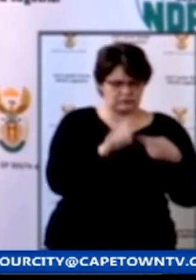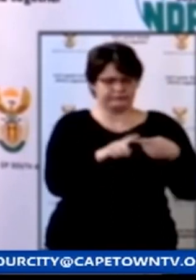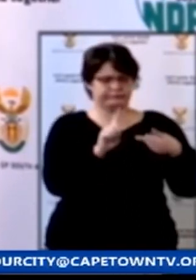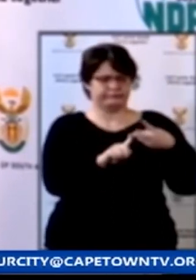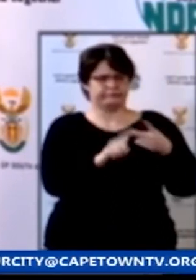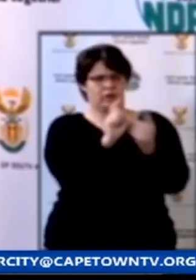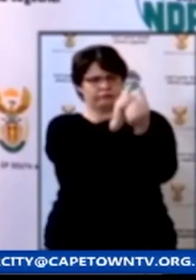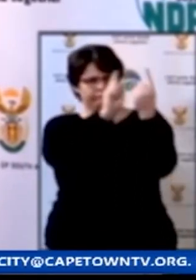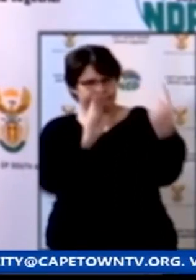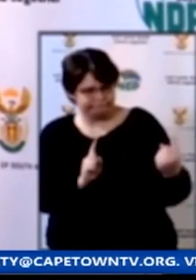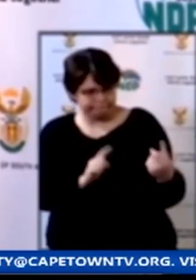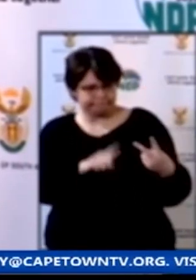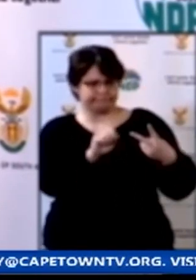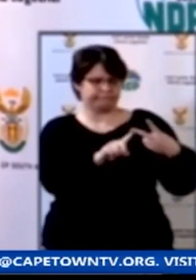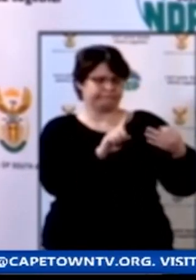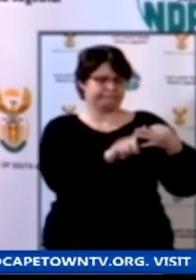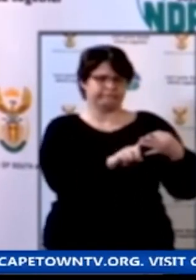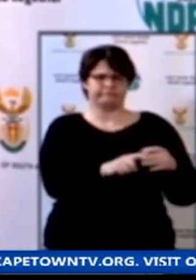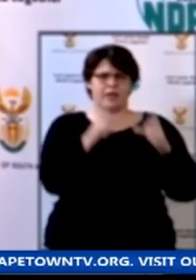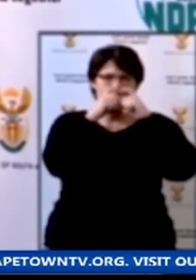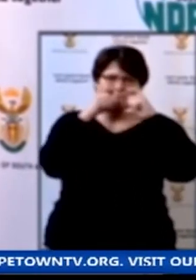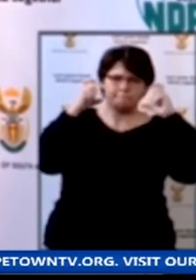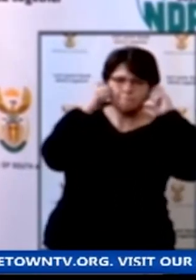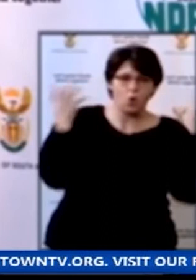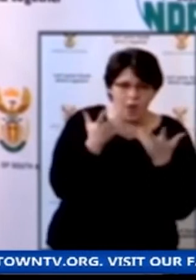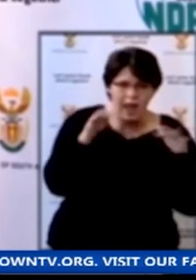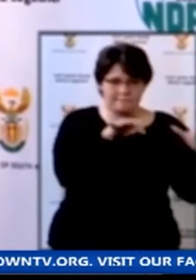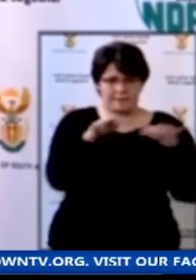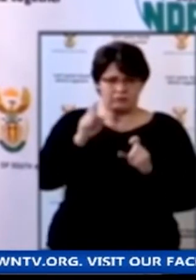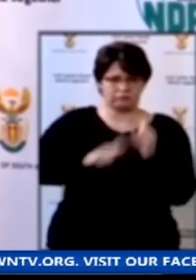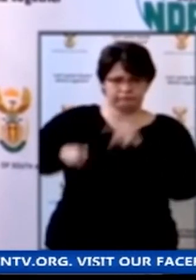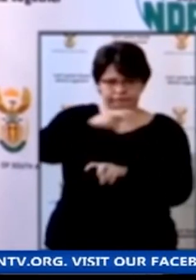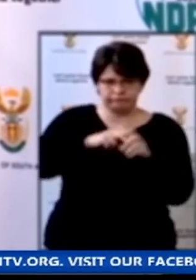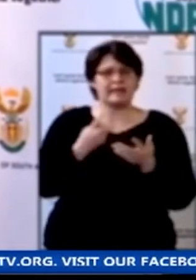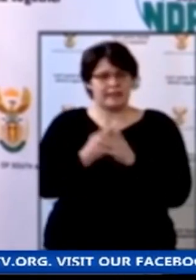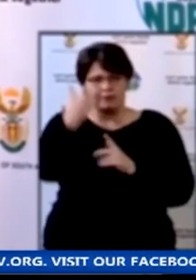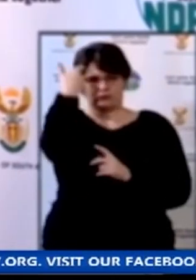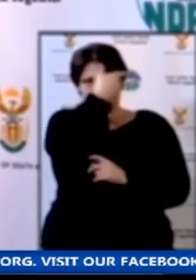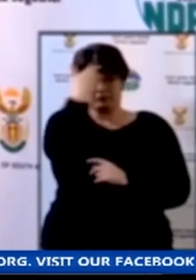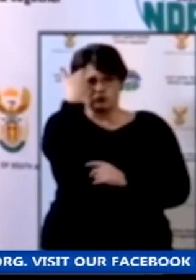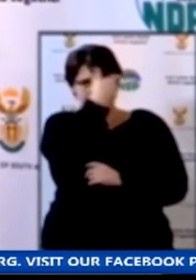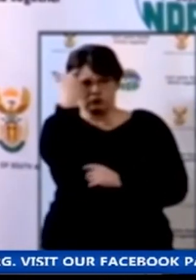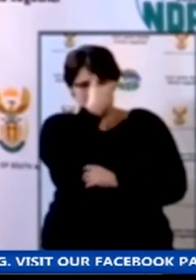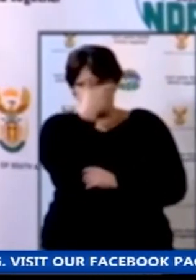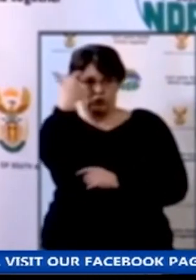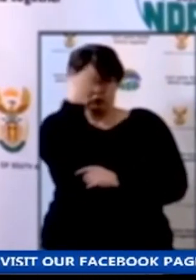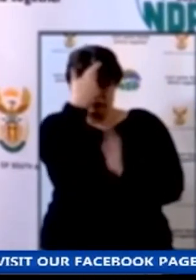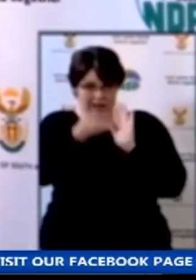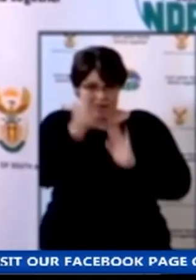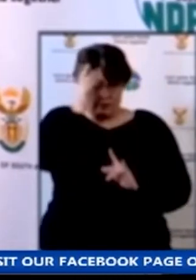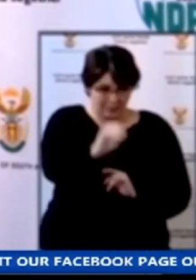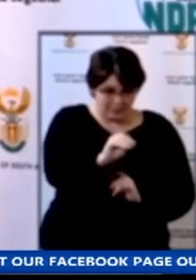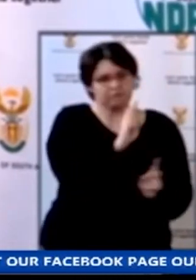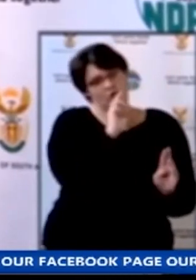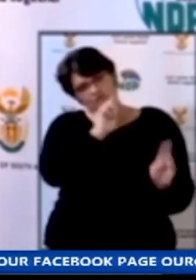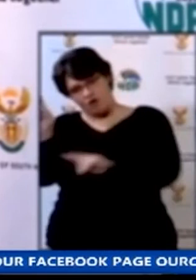wearing of masks in public as well as screening and referral for testing when